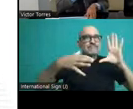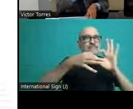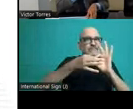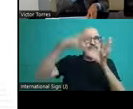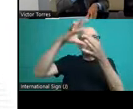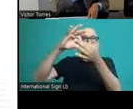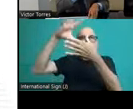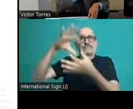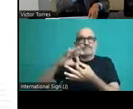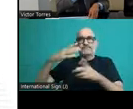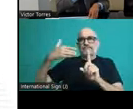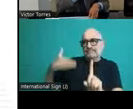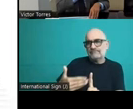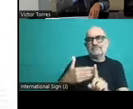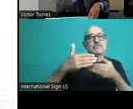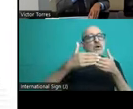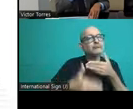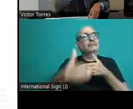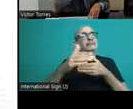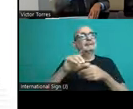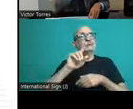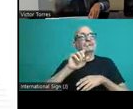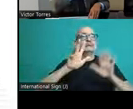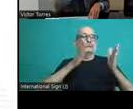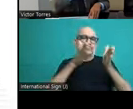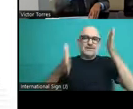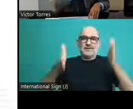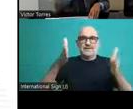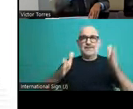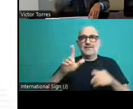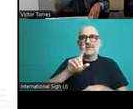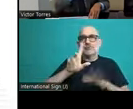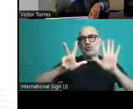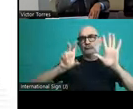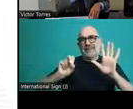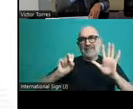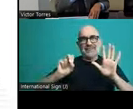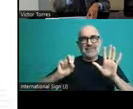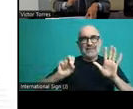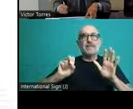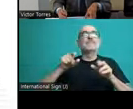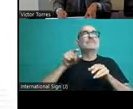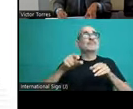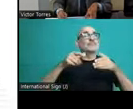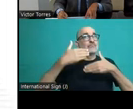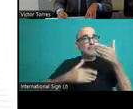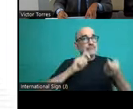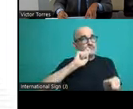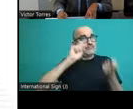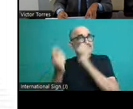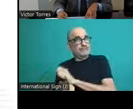political division is not the same as the administrative division of the country. And